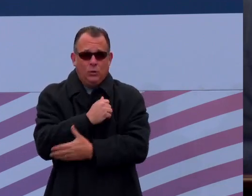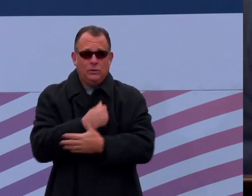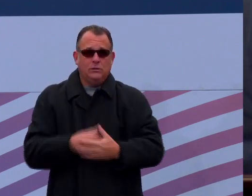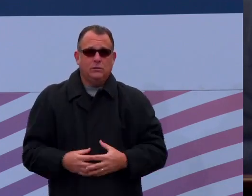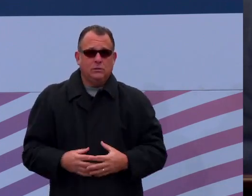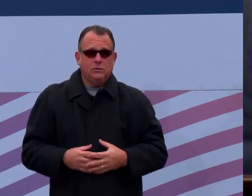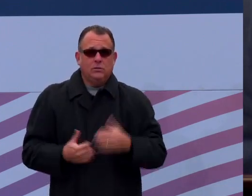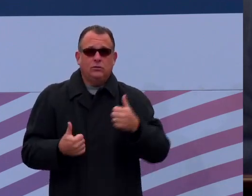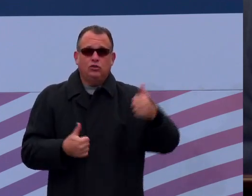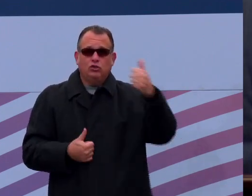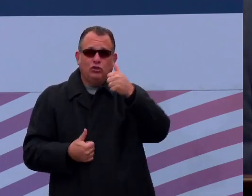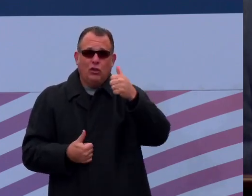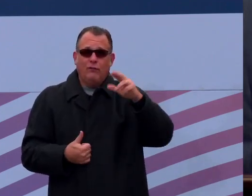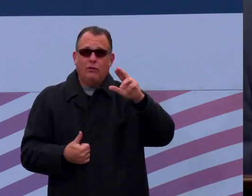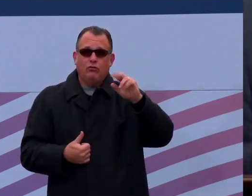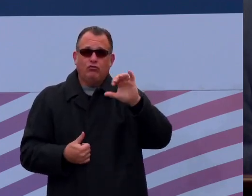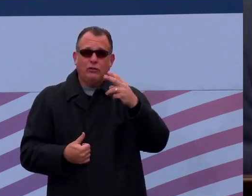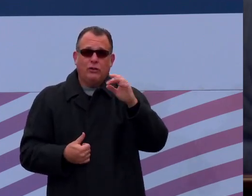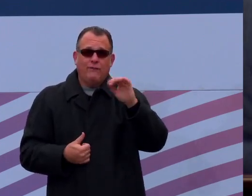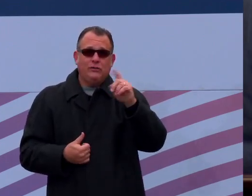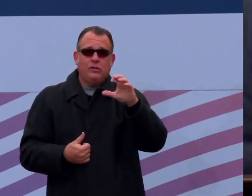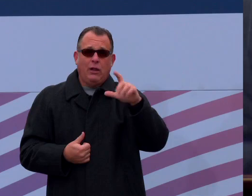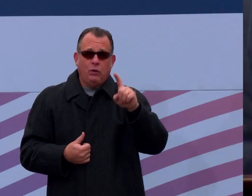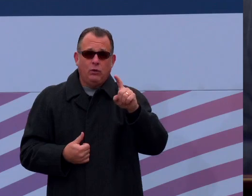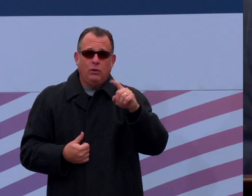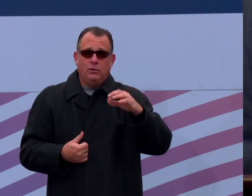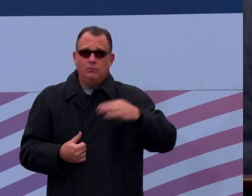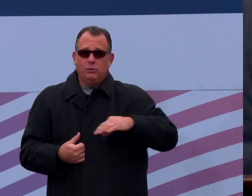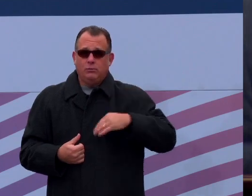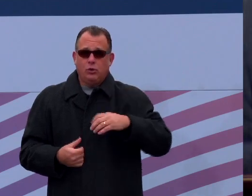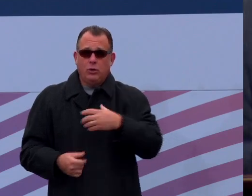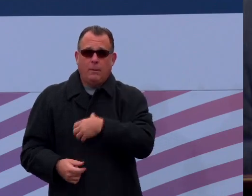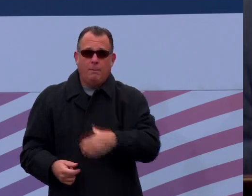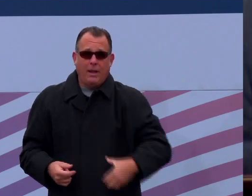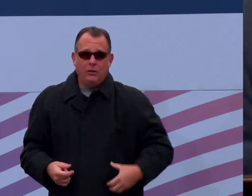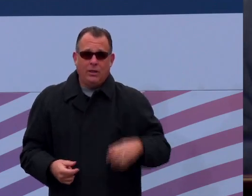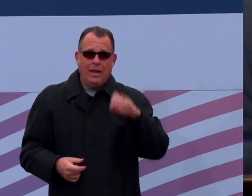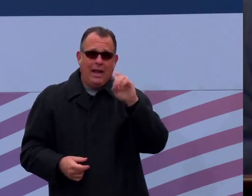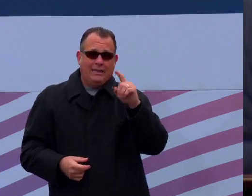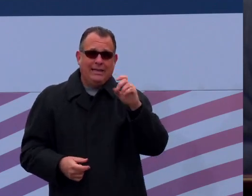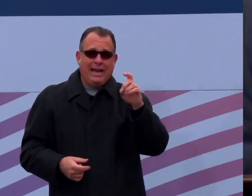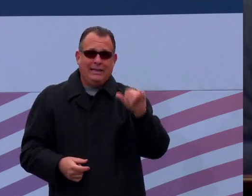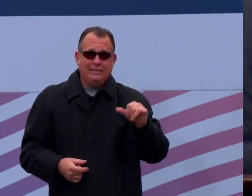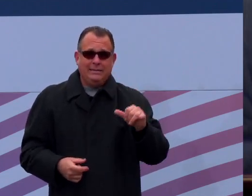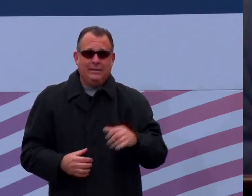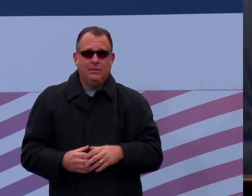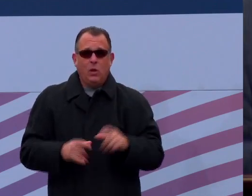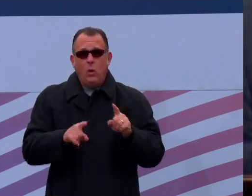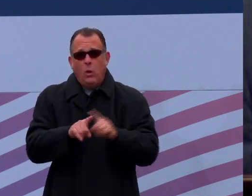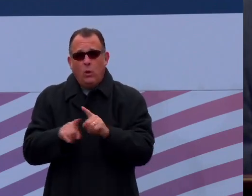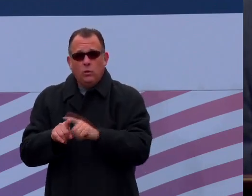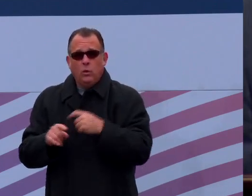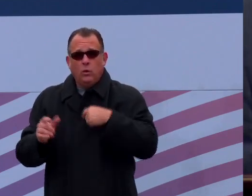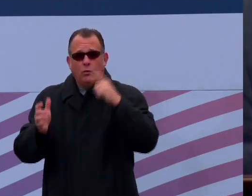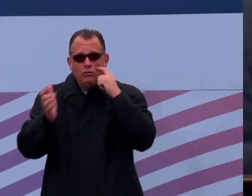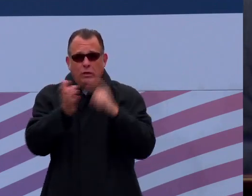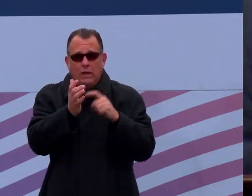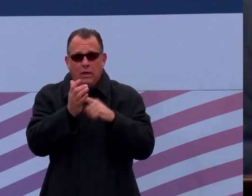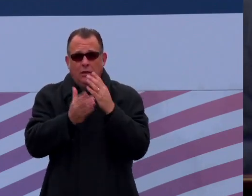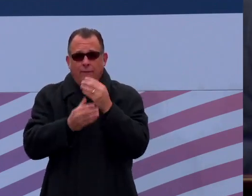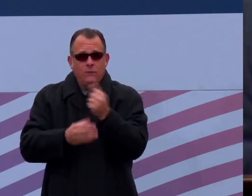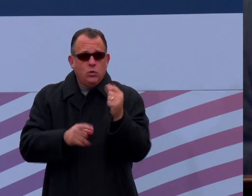Rich Fitzgerald and Pittsburgh Mayor Ed Ganey. And I'd also like to recognize a number of Governor-elect Shapiro's Cabinet Secretary